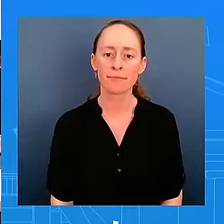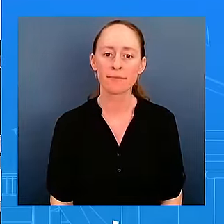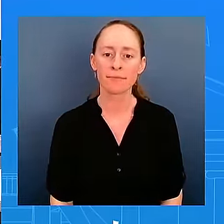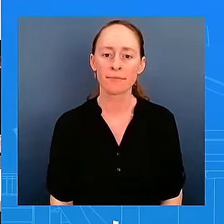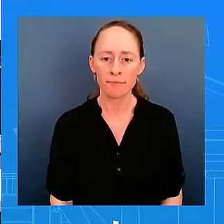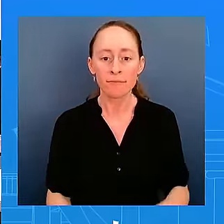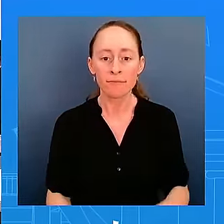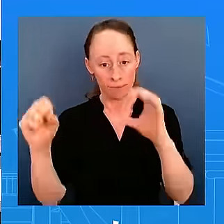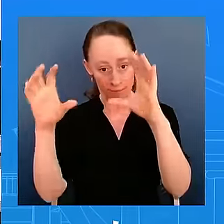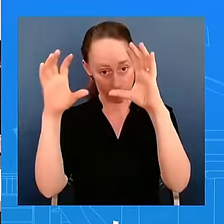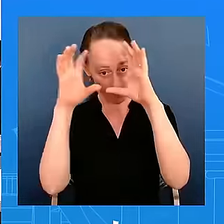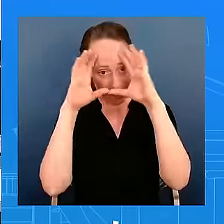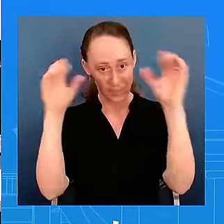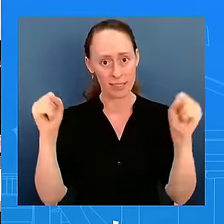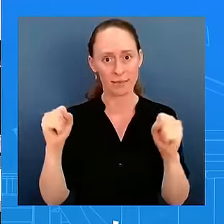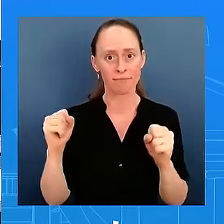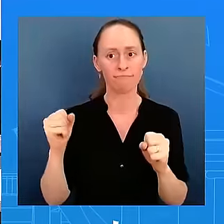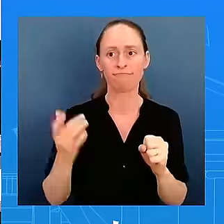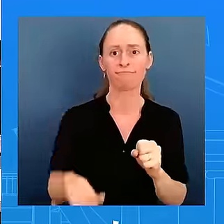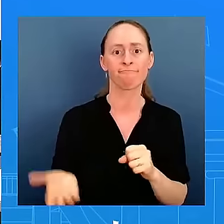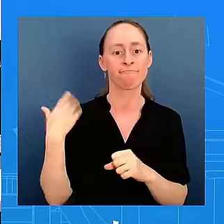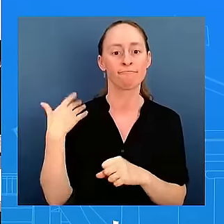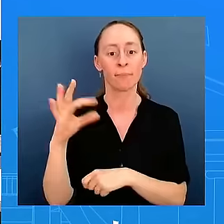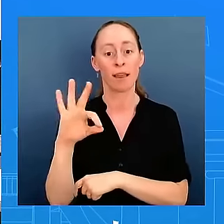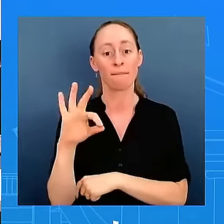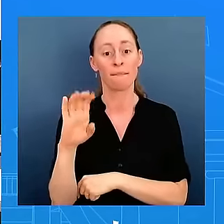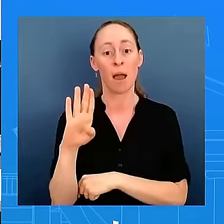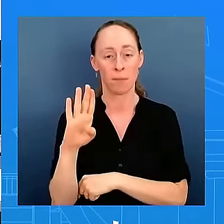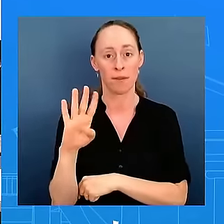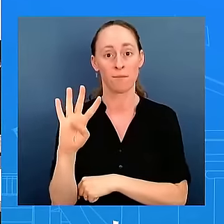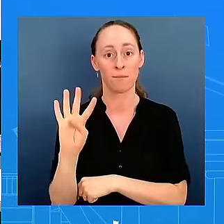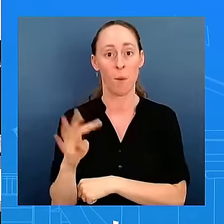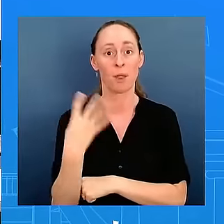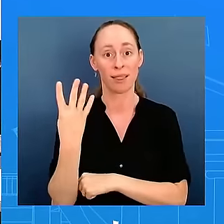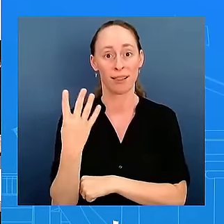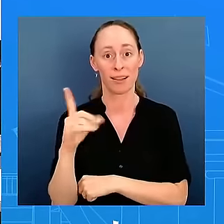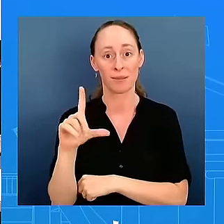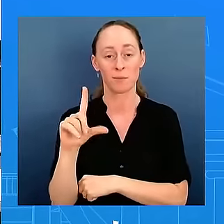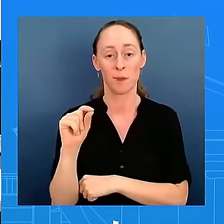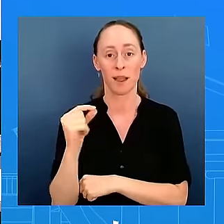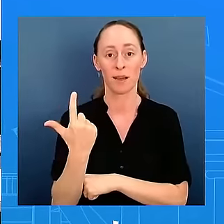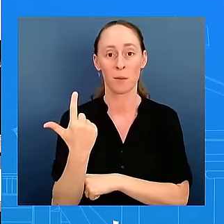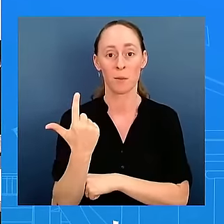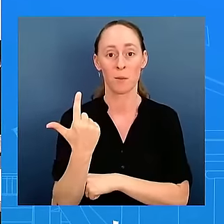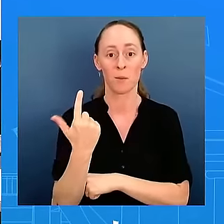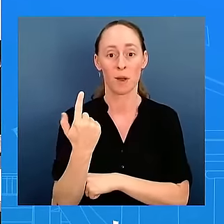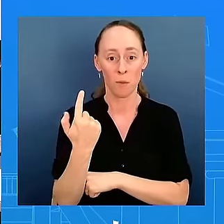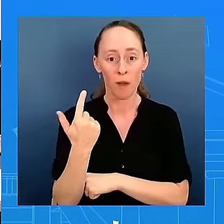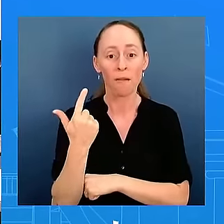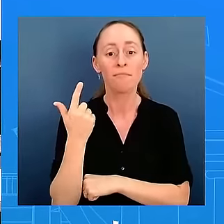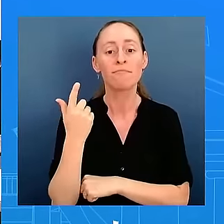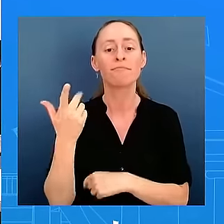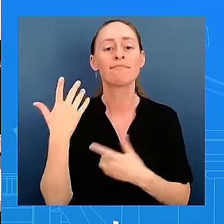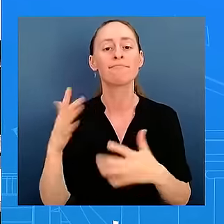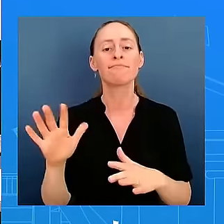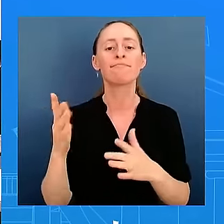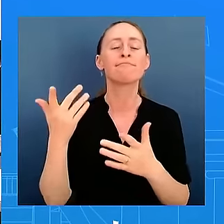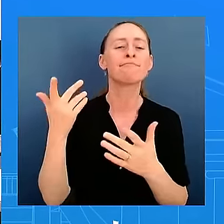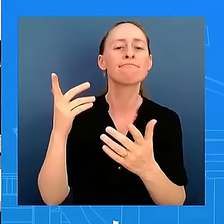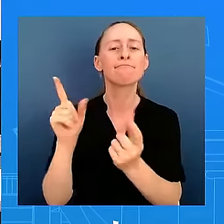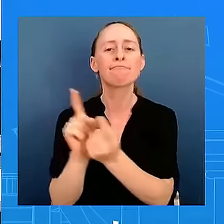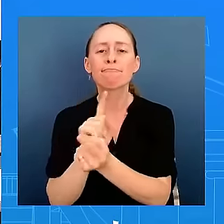2021, he spoke at the State Department about his priorities in foreign policy and he said that one of those priorities was